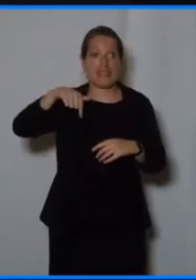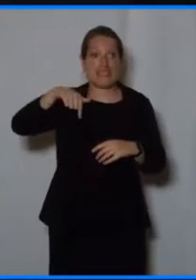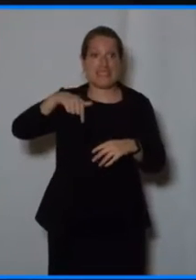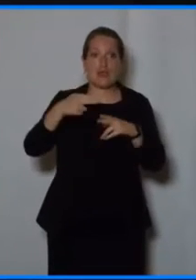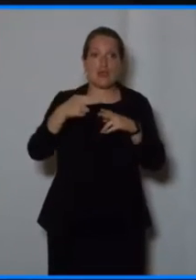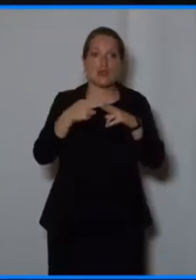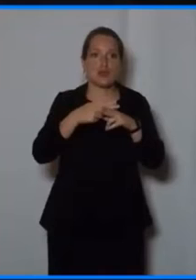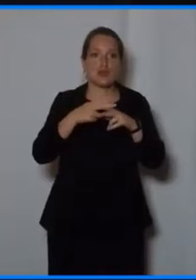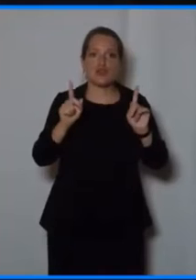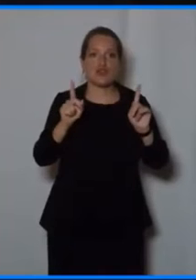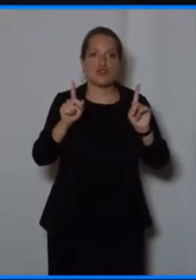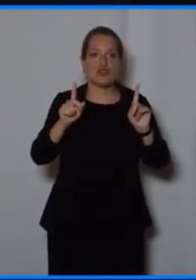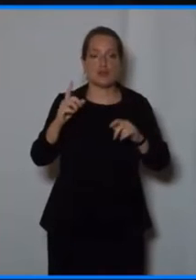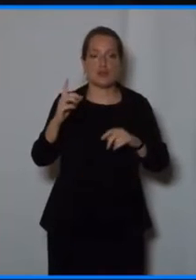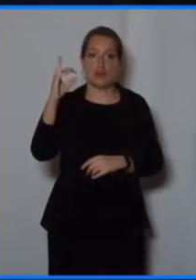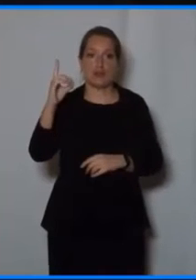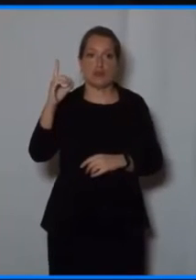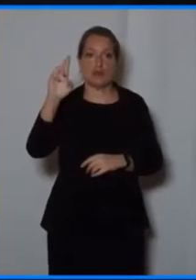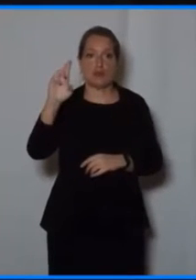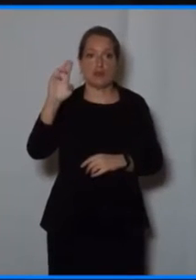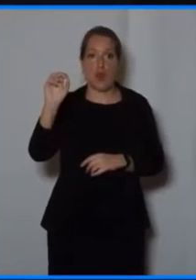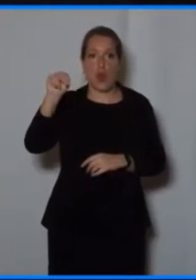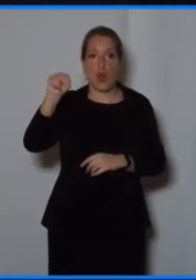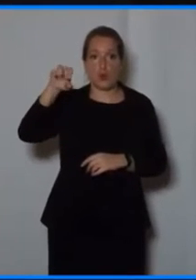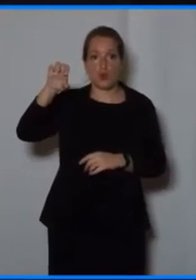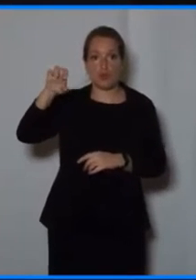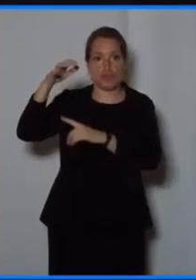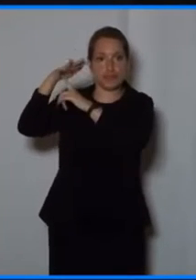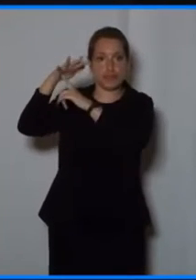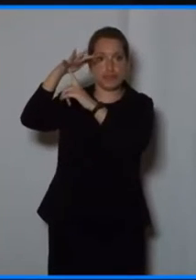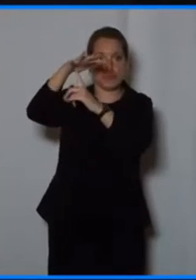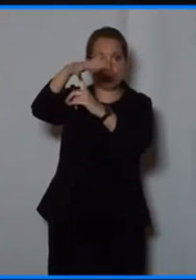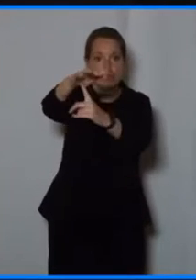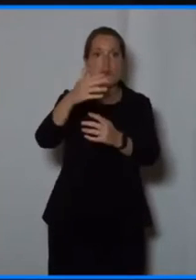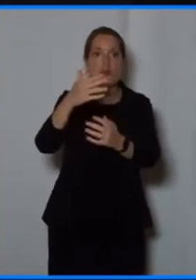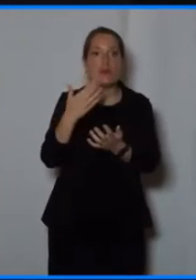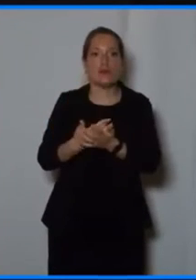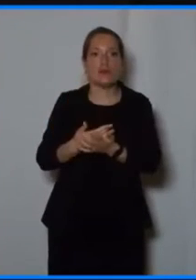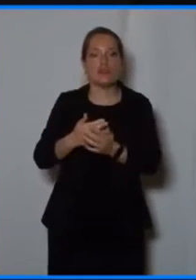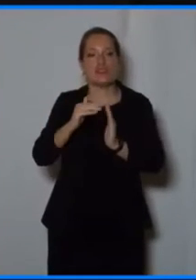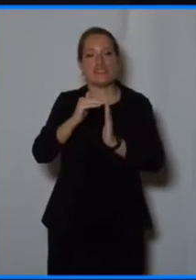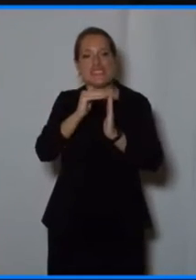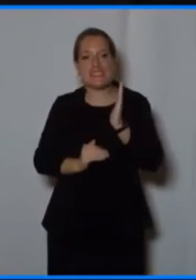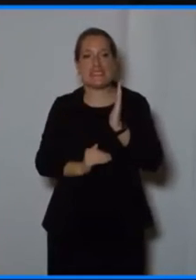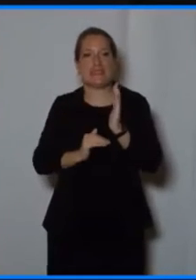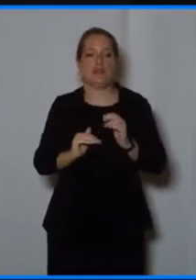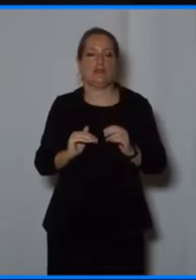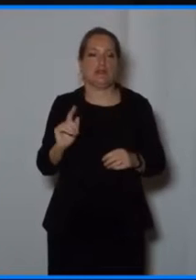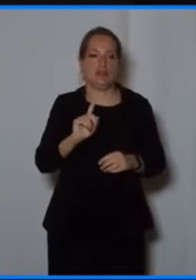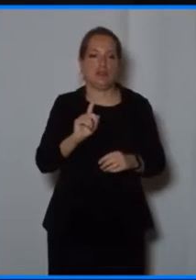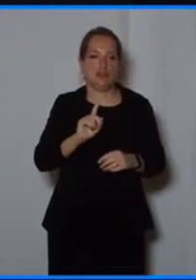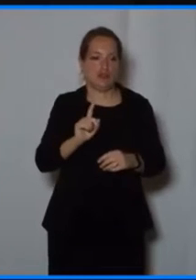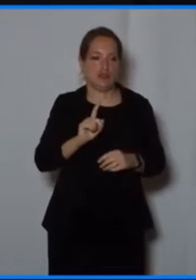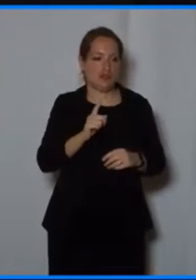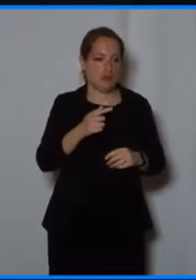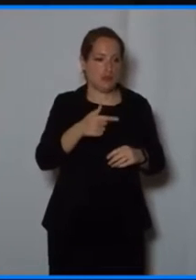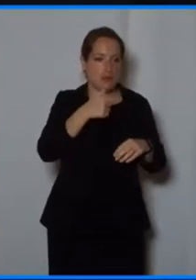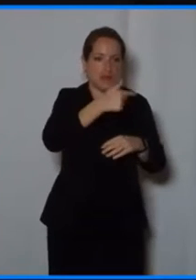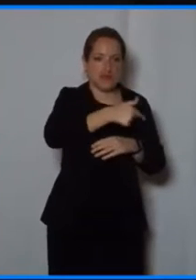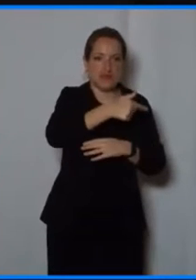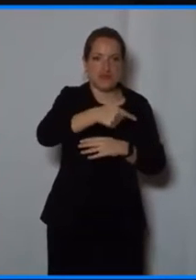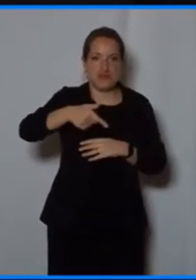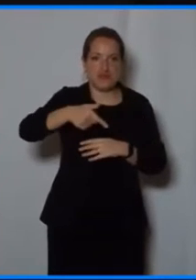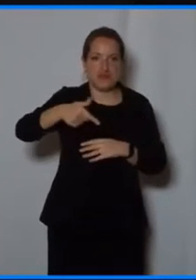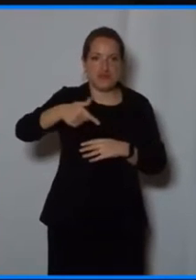IoT, to reduce massively the amount of pesticides that are used in agriculture, which is good for the